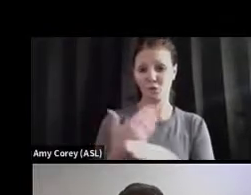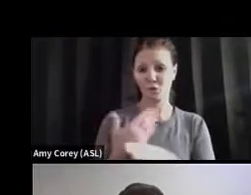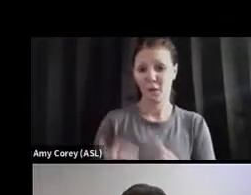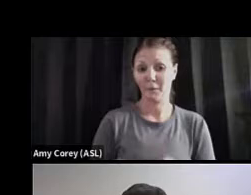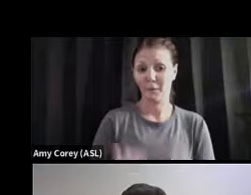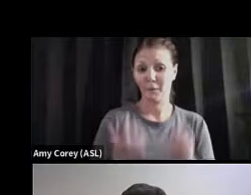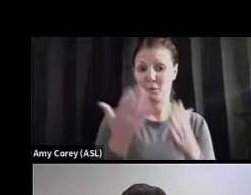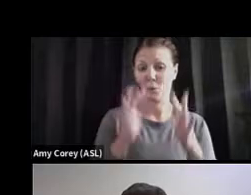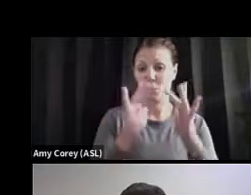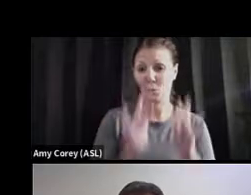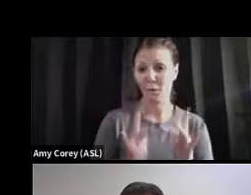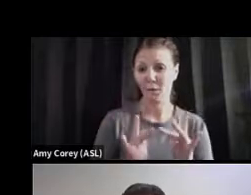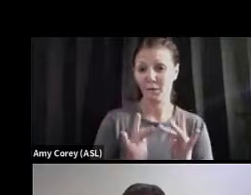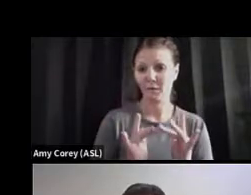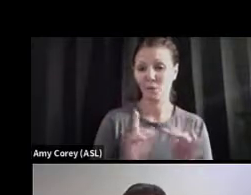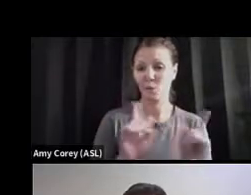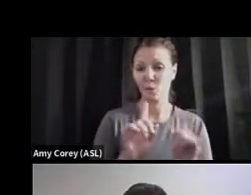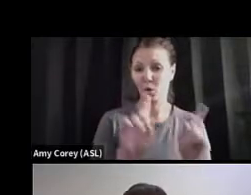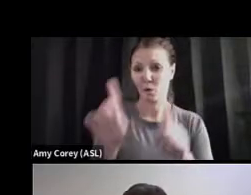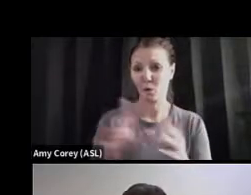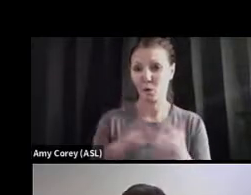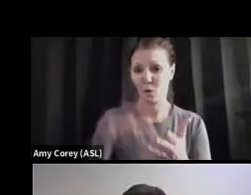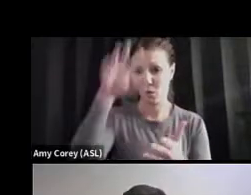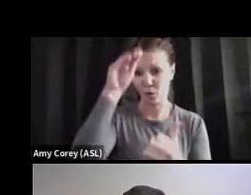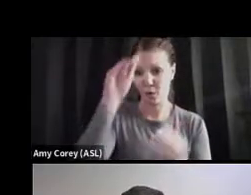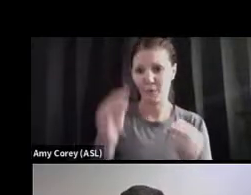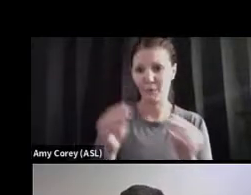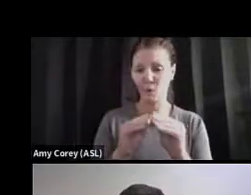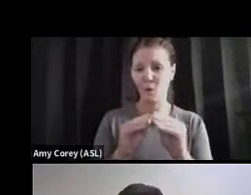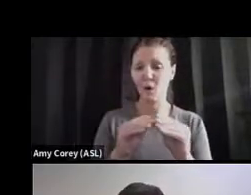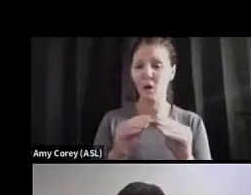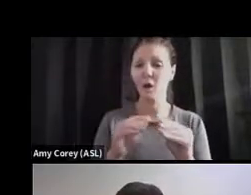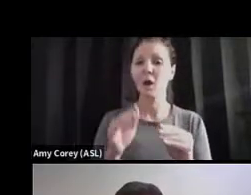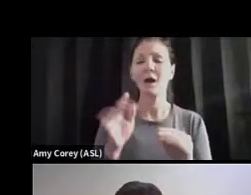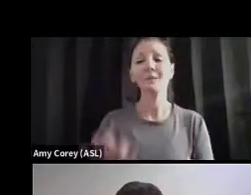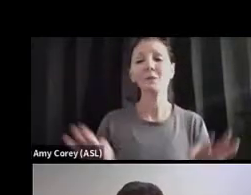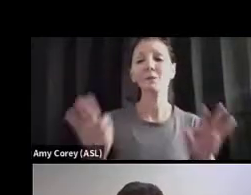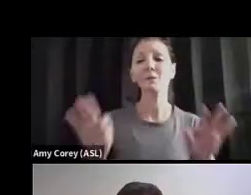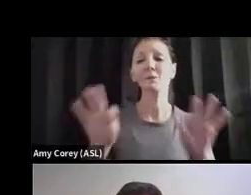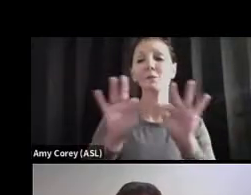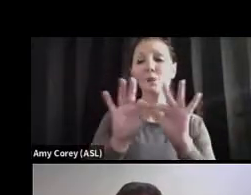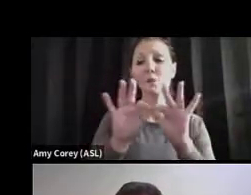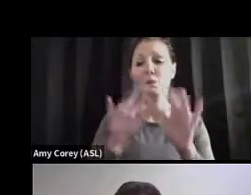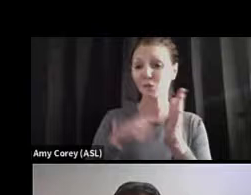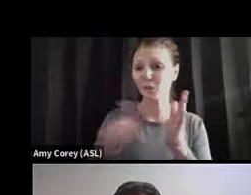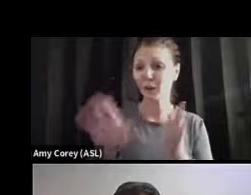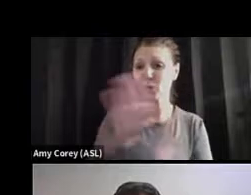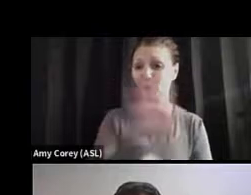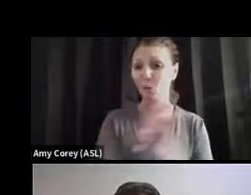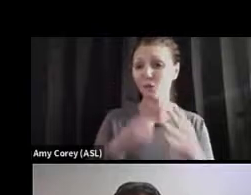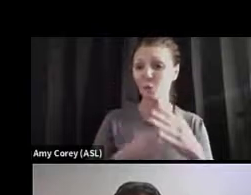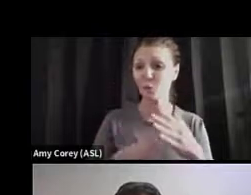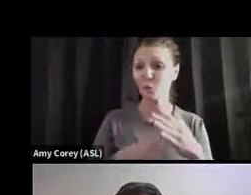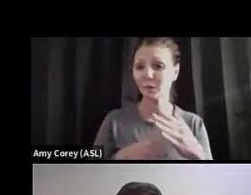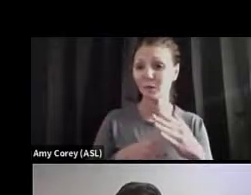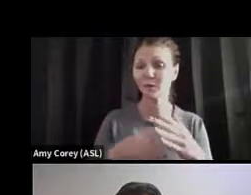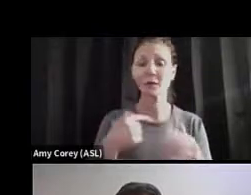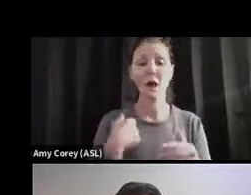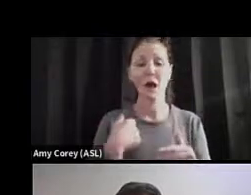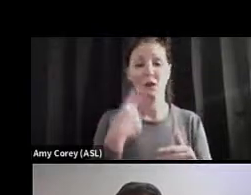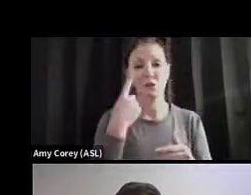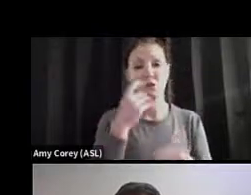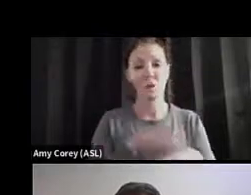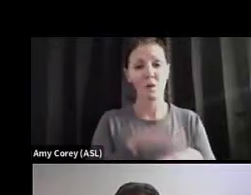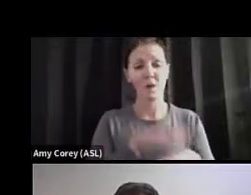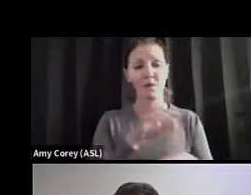important to check your sources. I will point out one little error on the Department of Education. As I was going through everything, the AAA